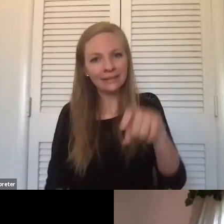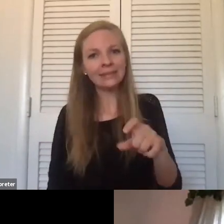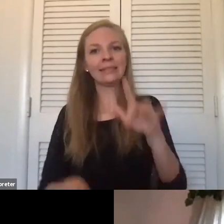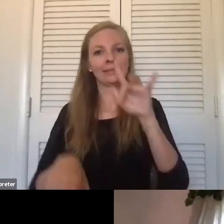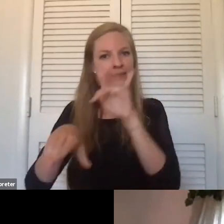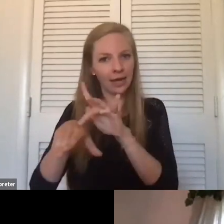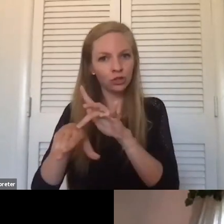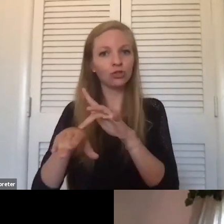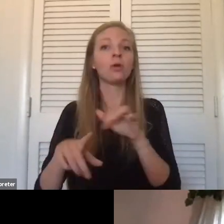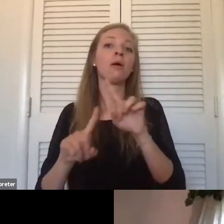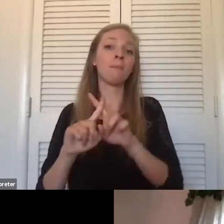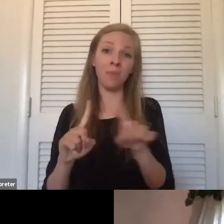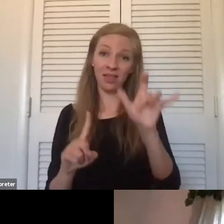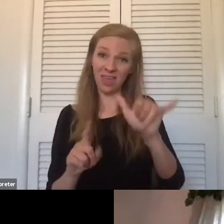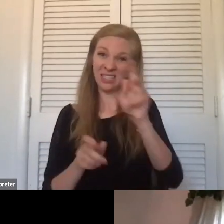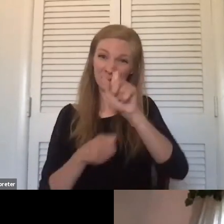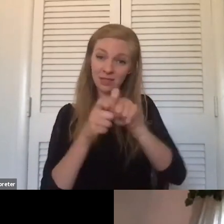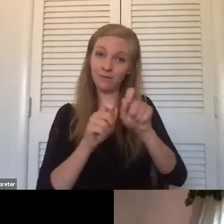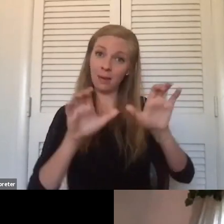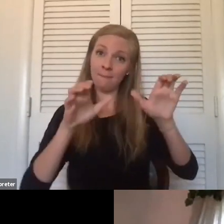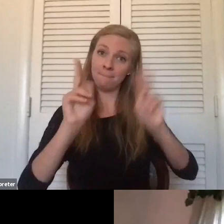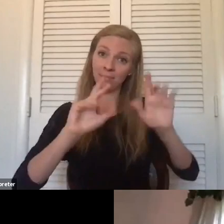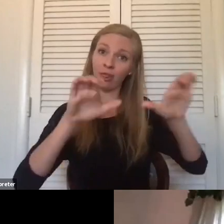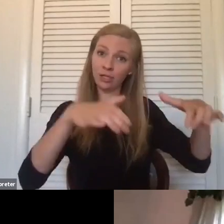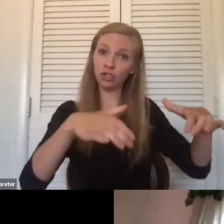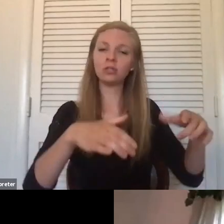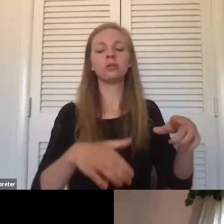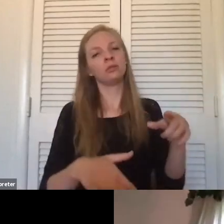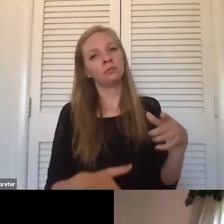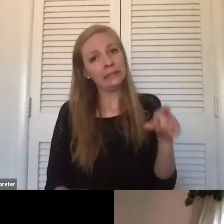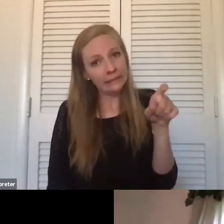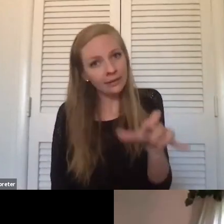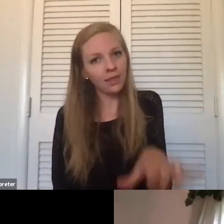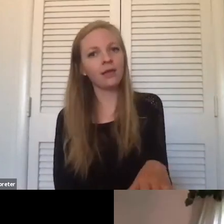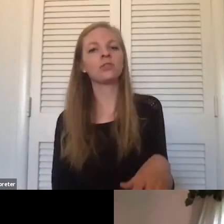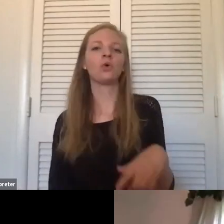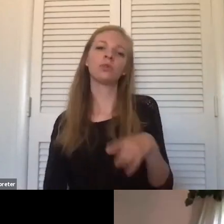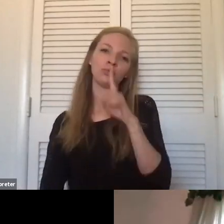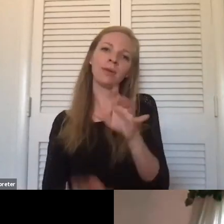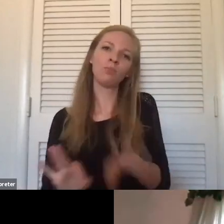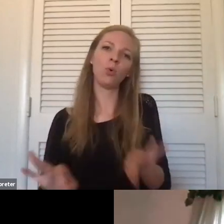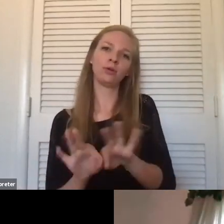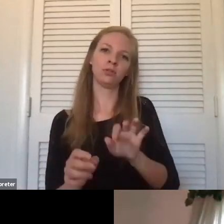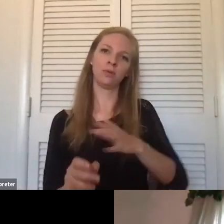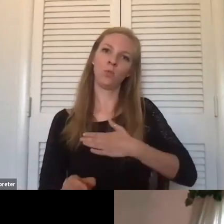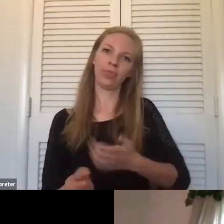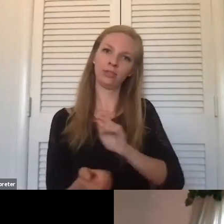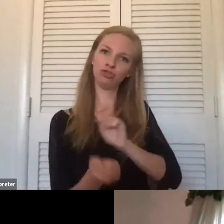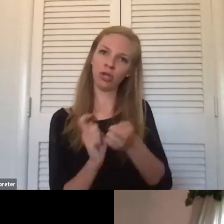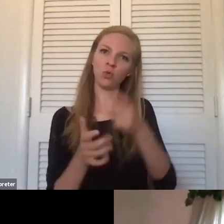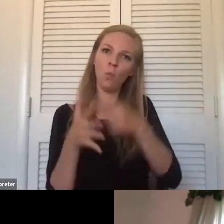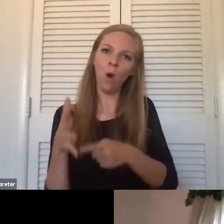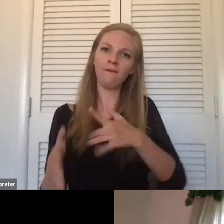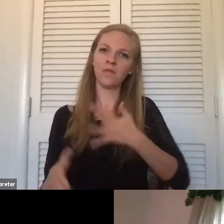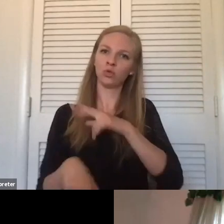population really, really have to be willing to change what your normal is, your